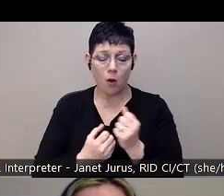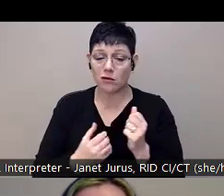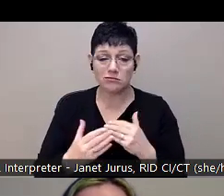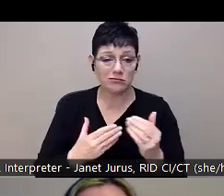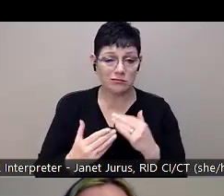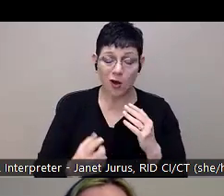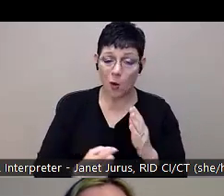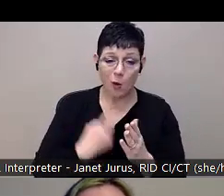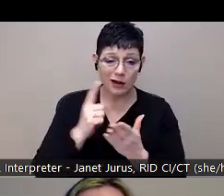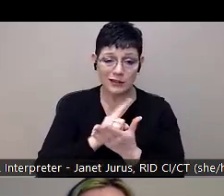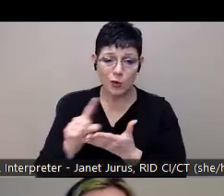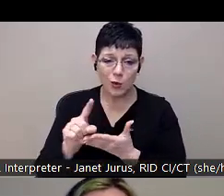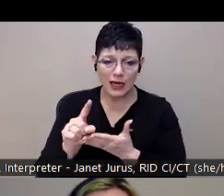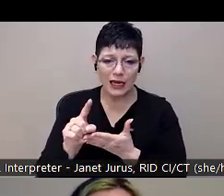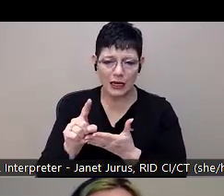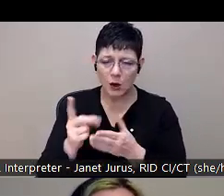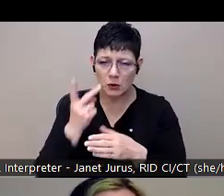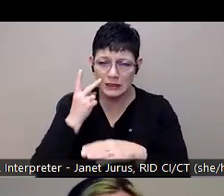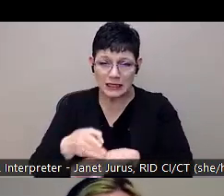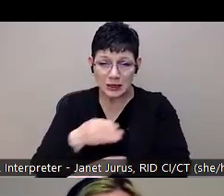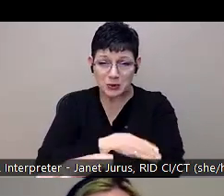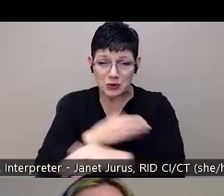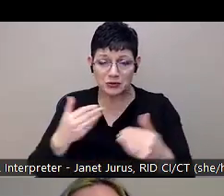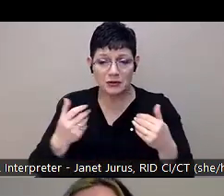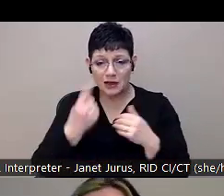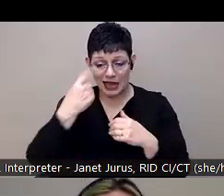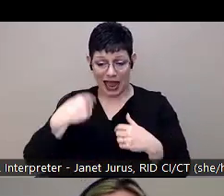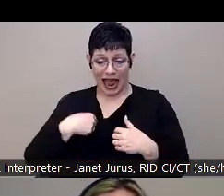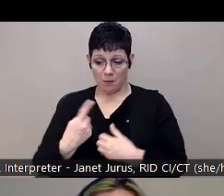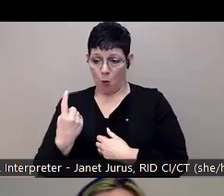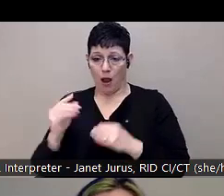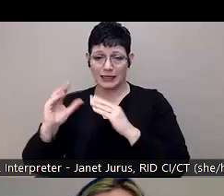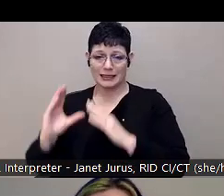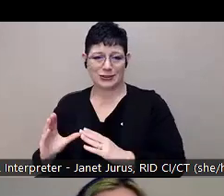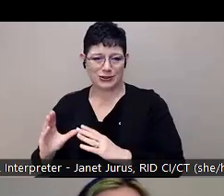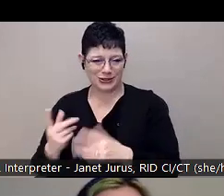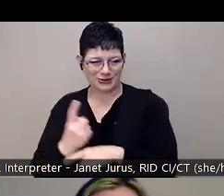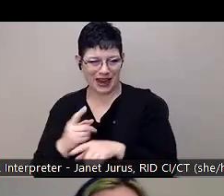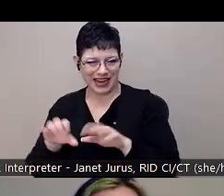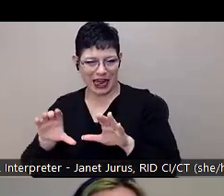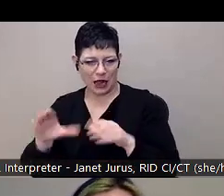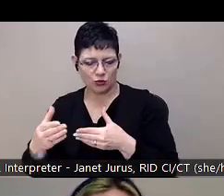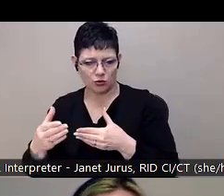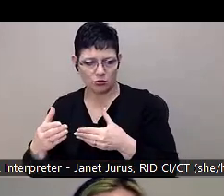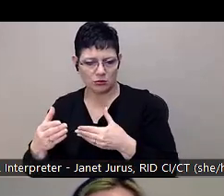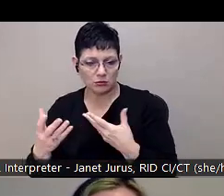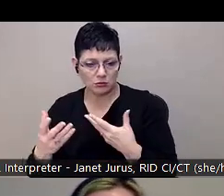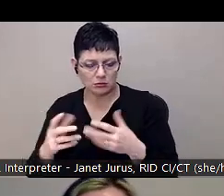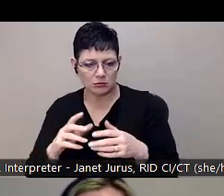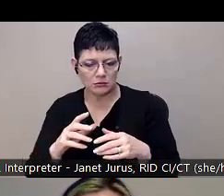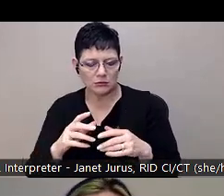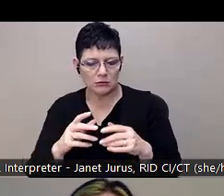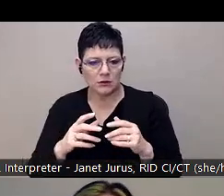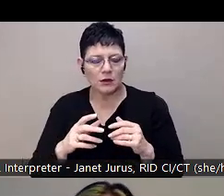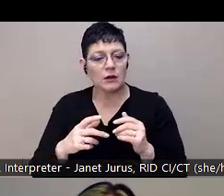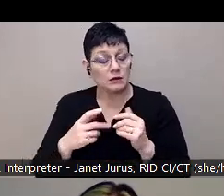um, you know, and in a classroom, there's one of me, there's a teacher, um, but their job really is to relax